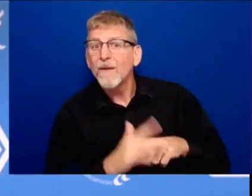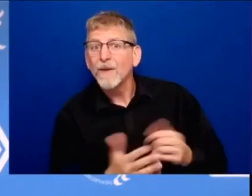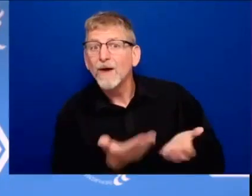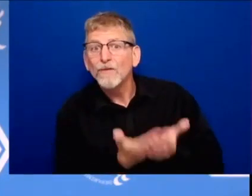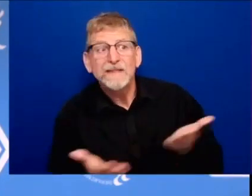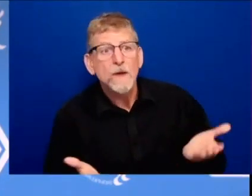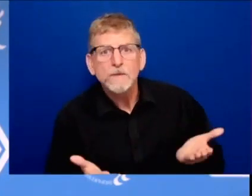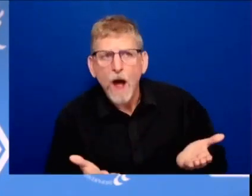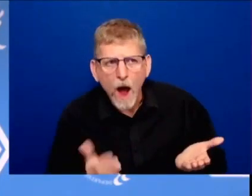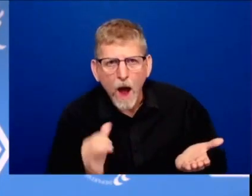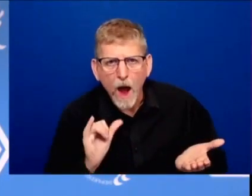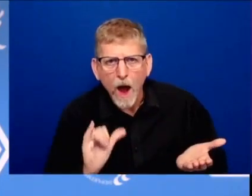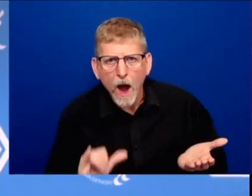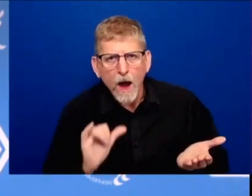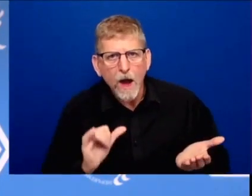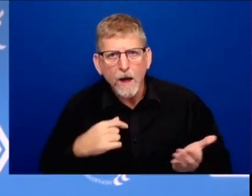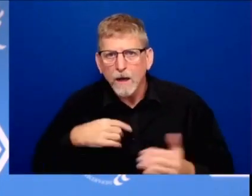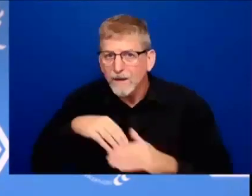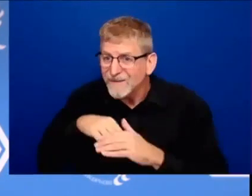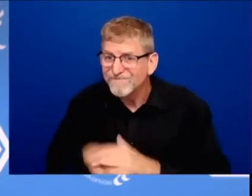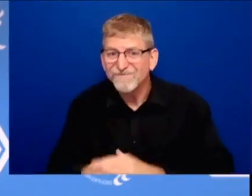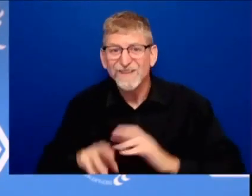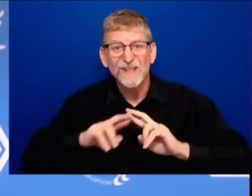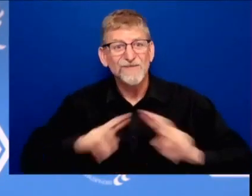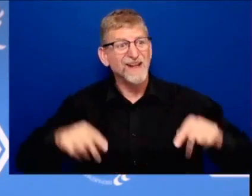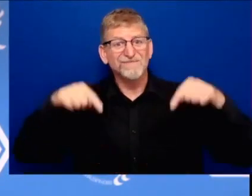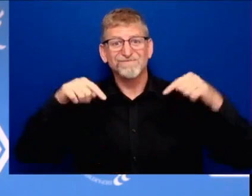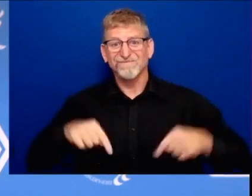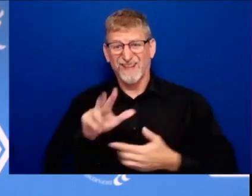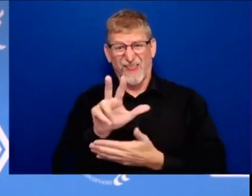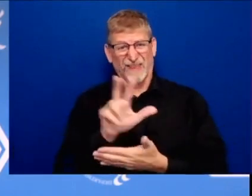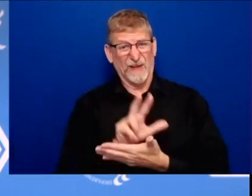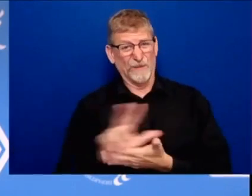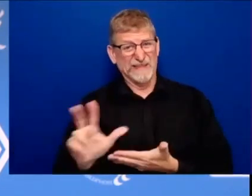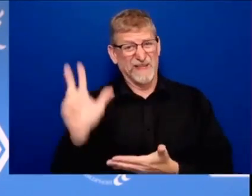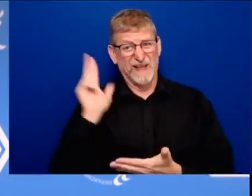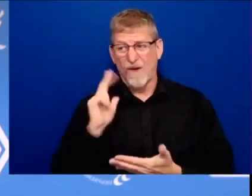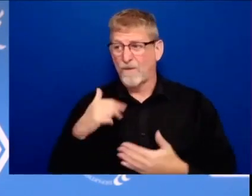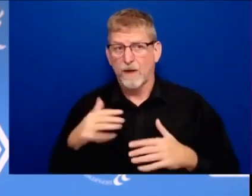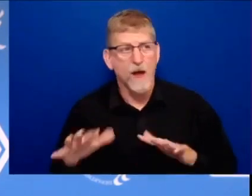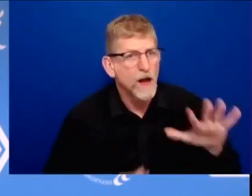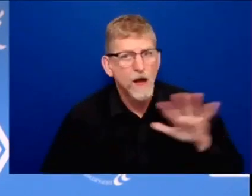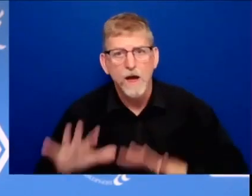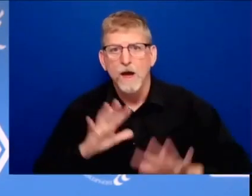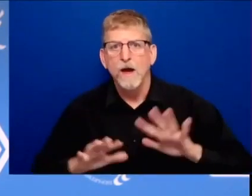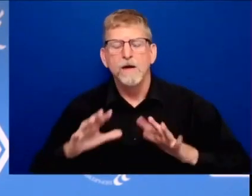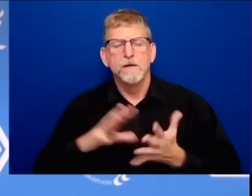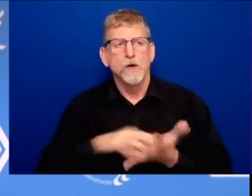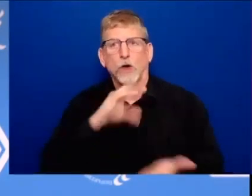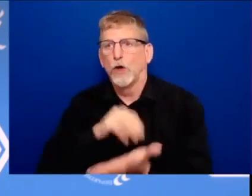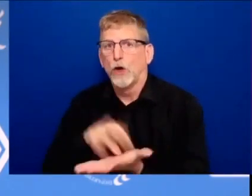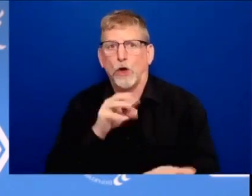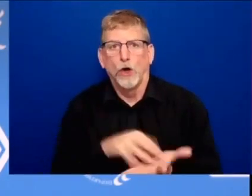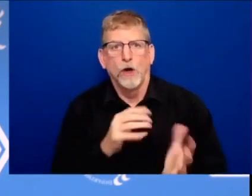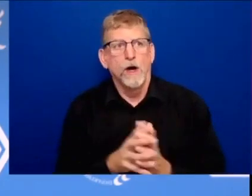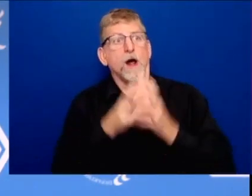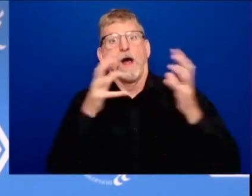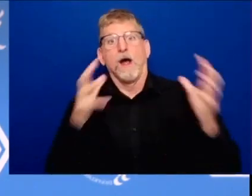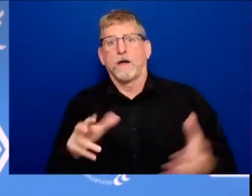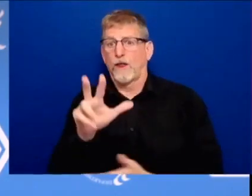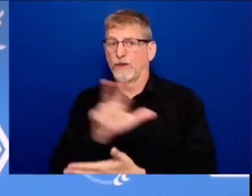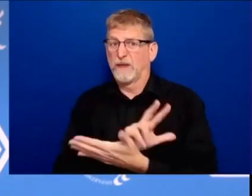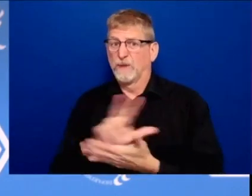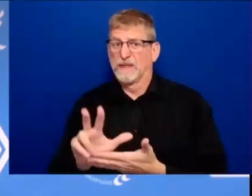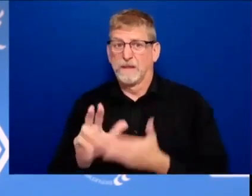while scientists did their job in discovering vaccines in record time my predecessor be very blunt about it did not